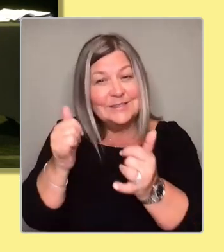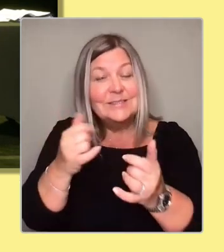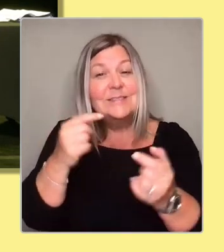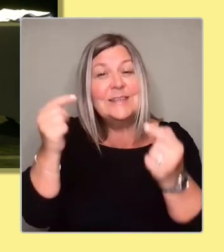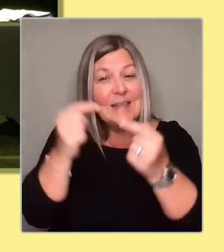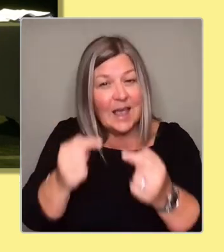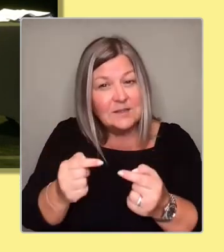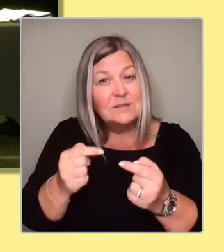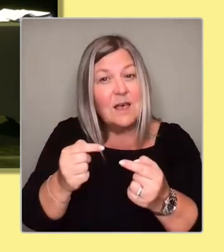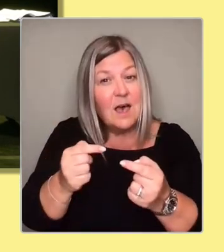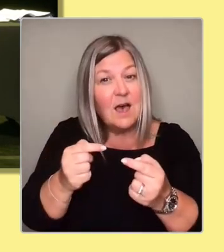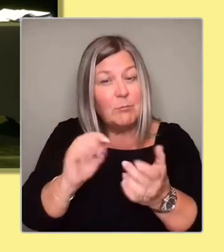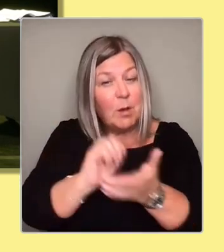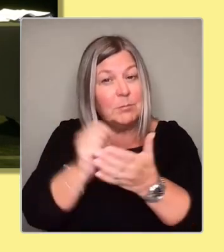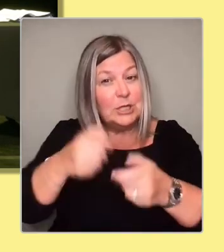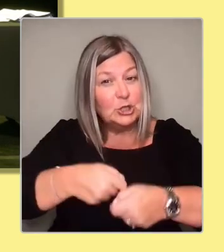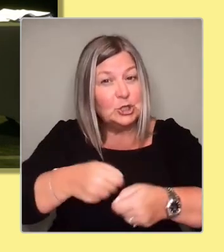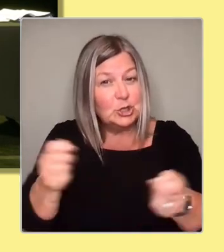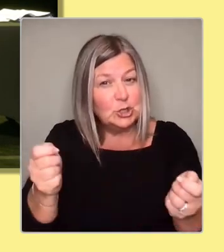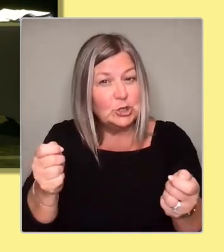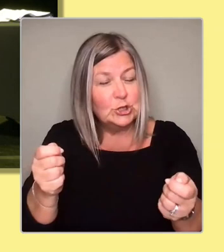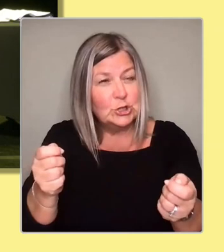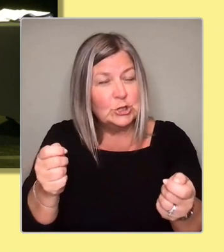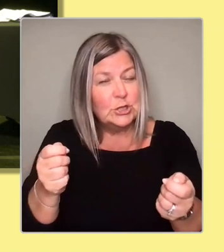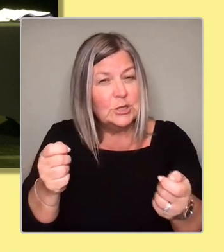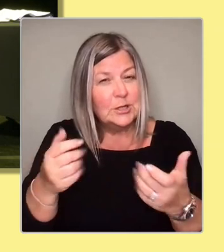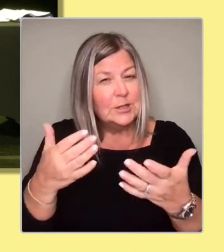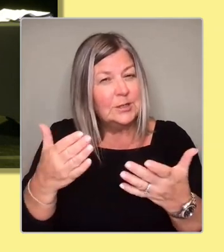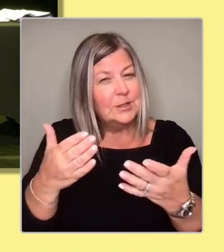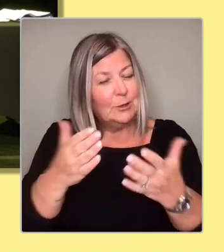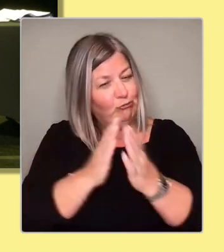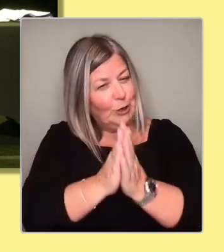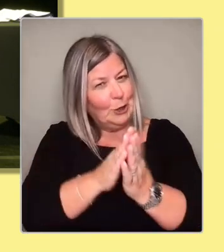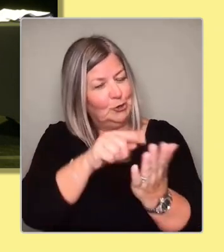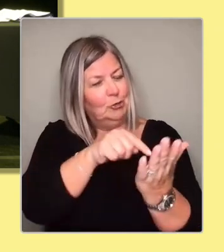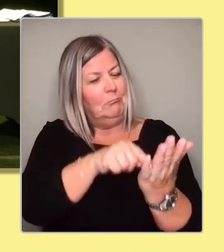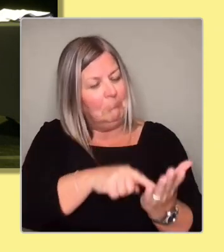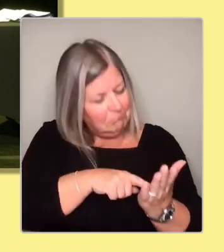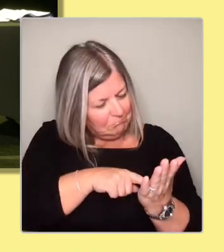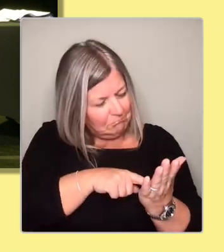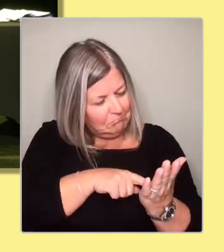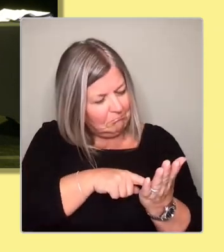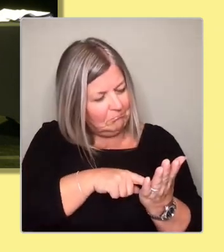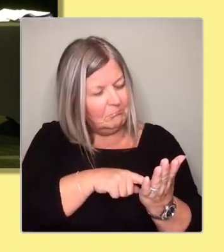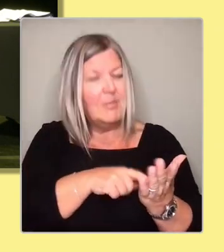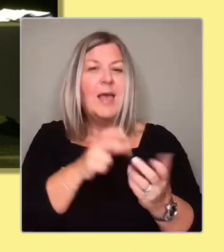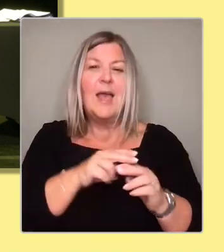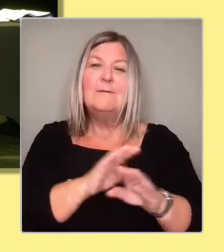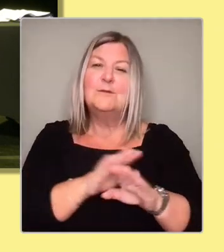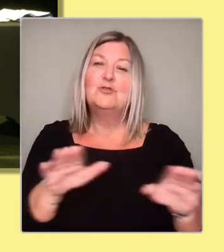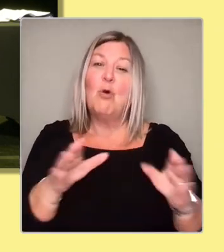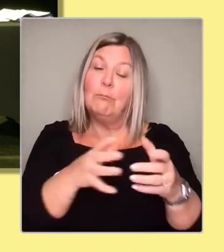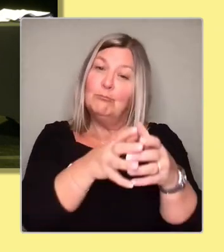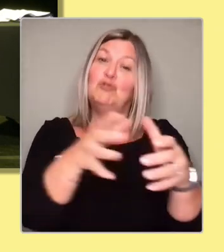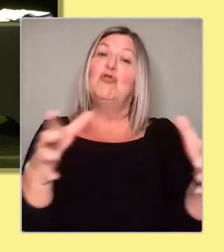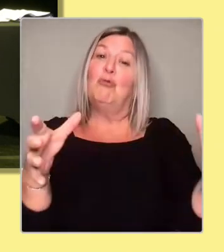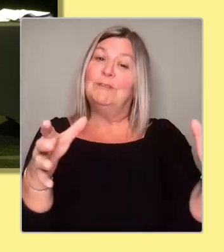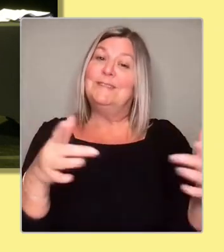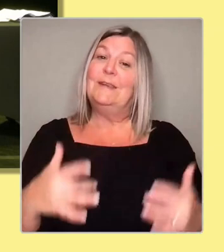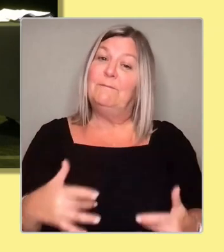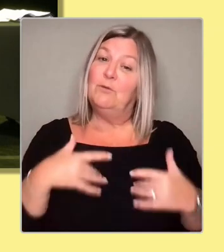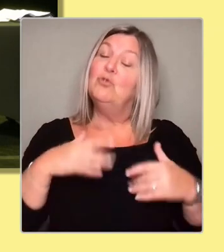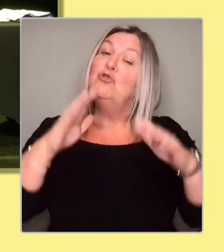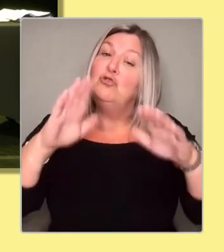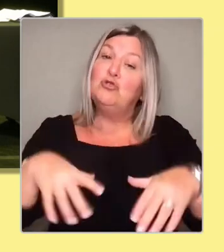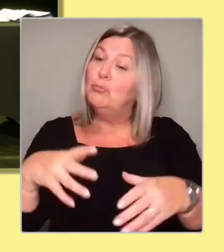view? Religion, if it's not the majority viewpoint, it shouldn't be coming into politics. And maybe it is just the tabloids are making that